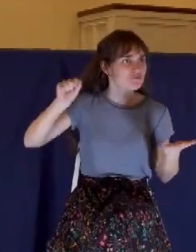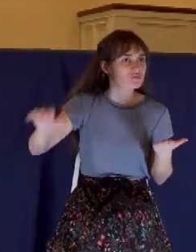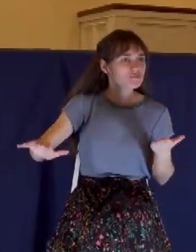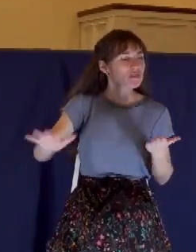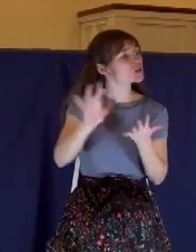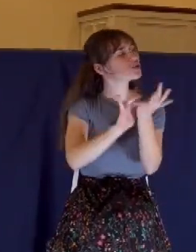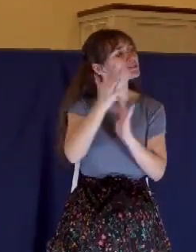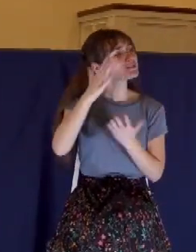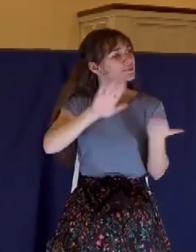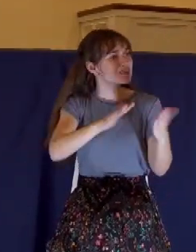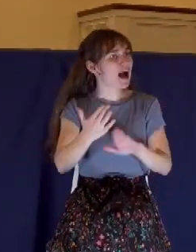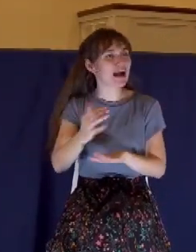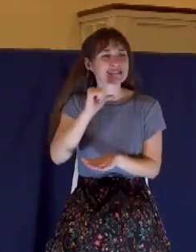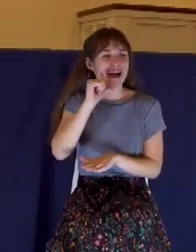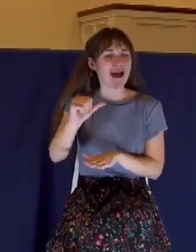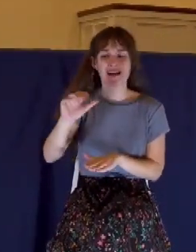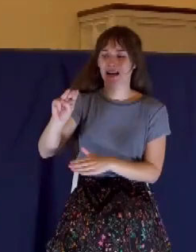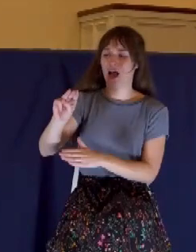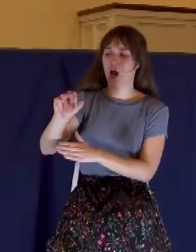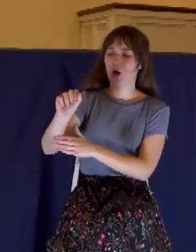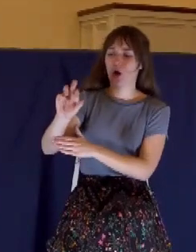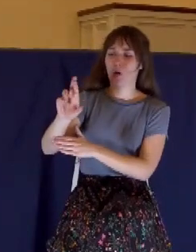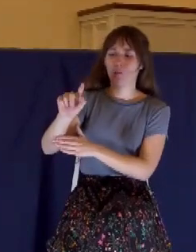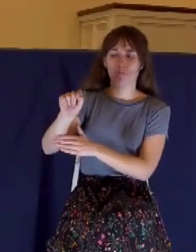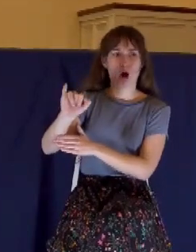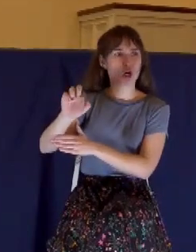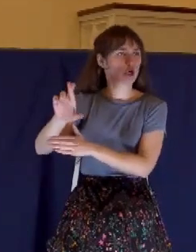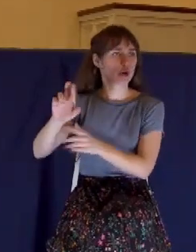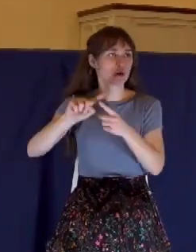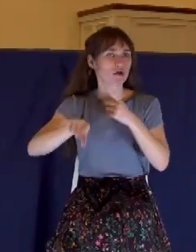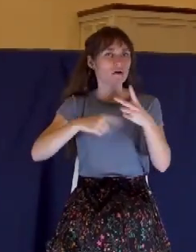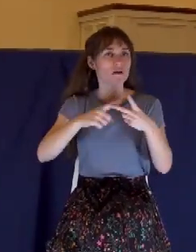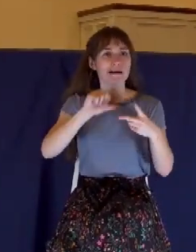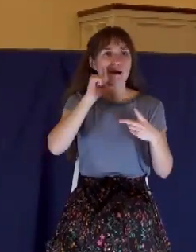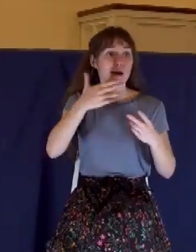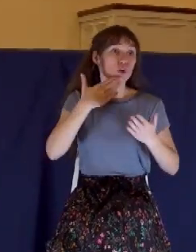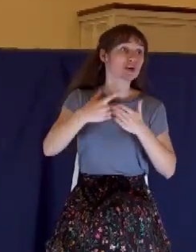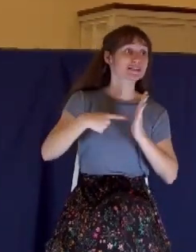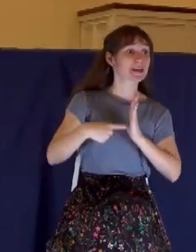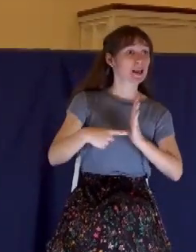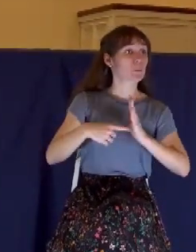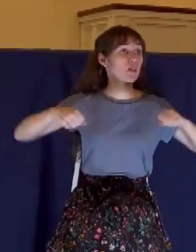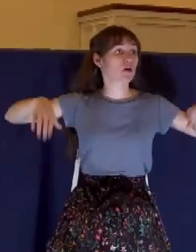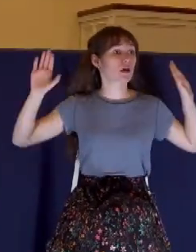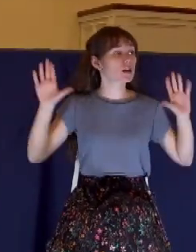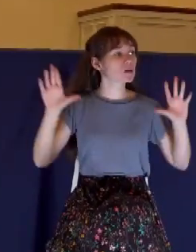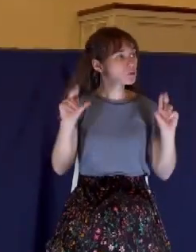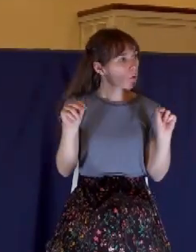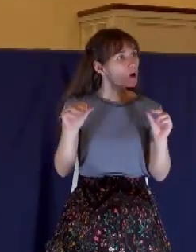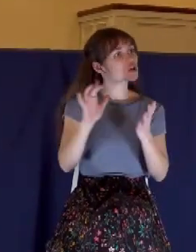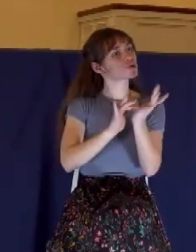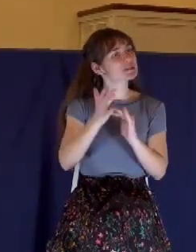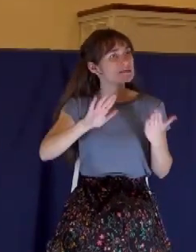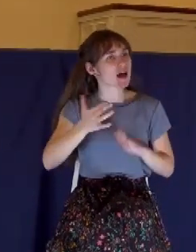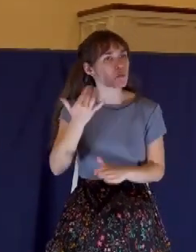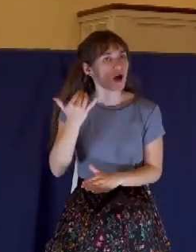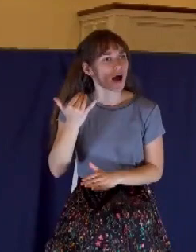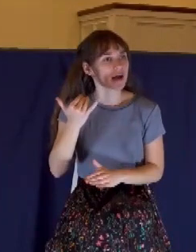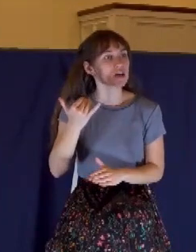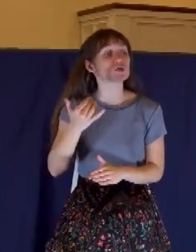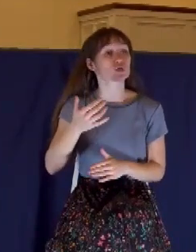example. There's all these different theories out there. Let me tell you why Jesus died. He died to take your sin debt.